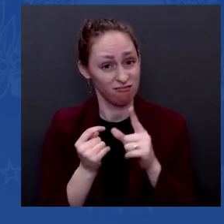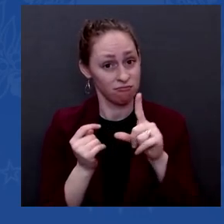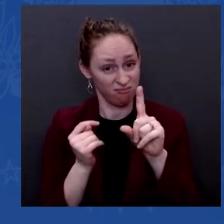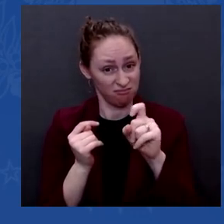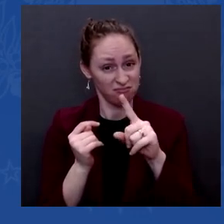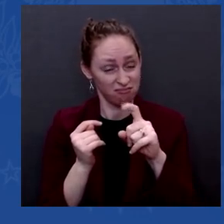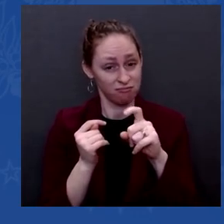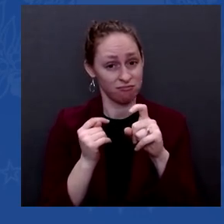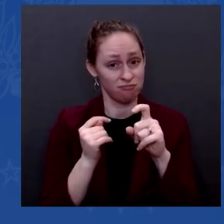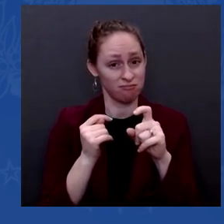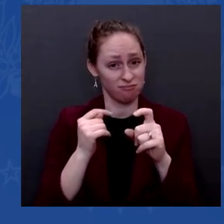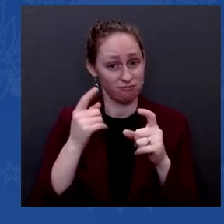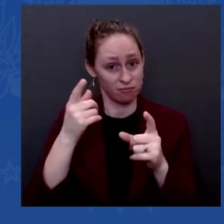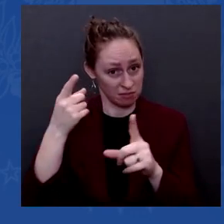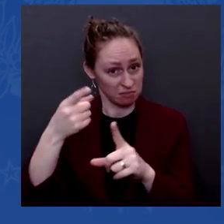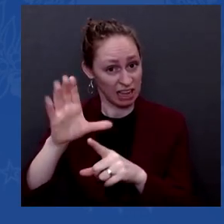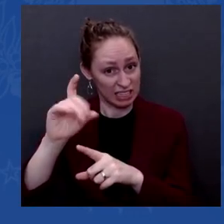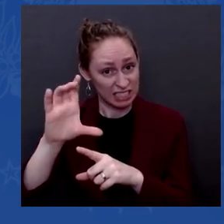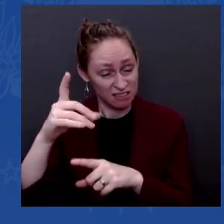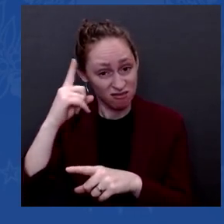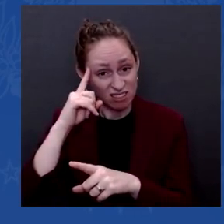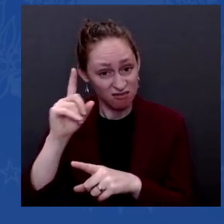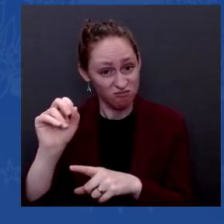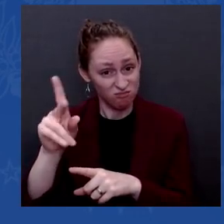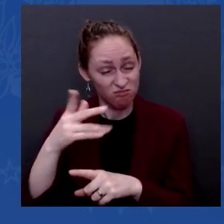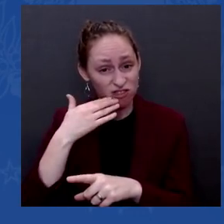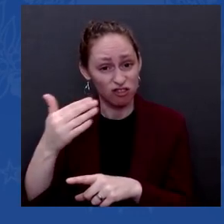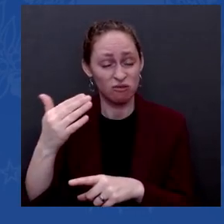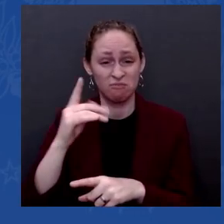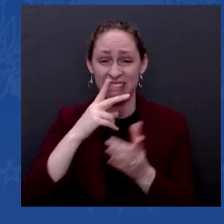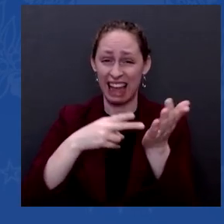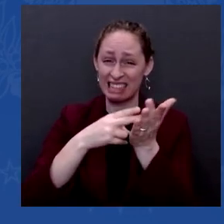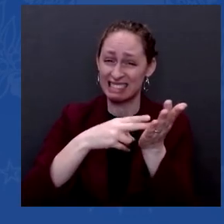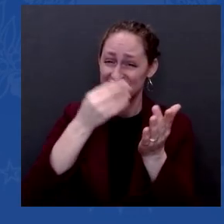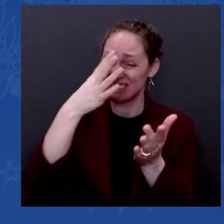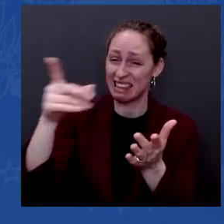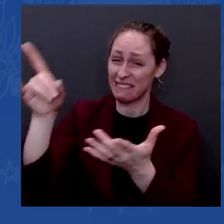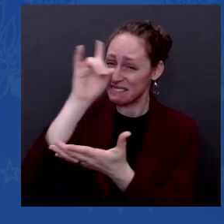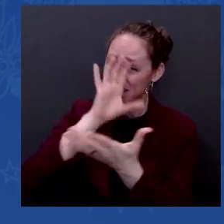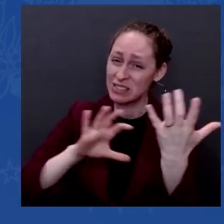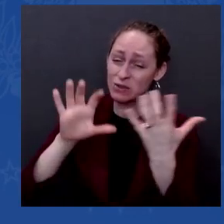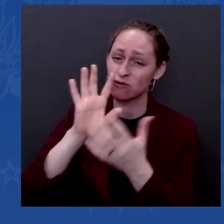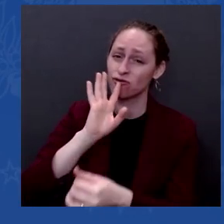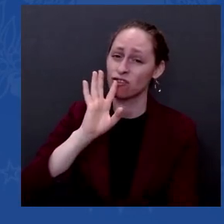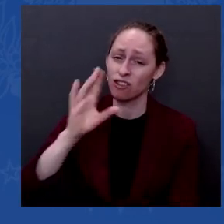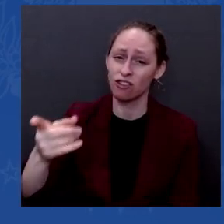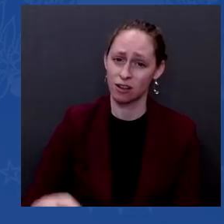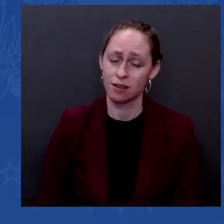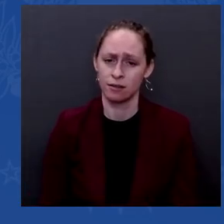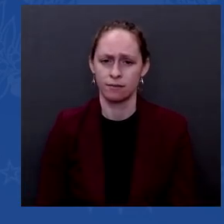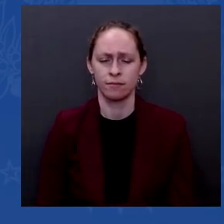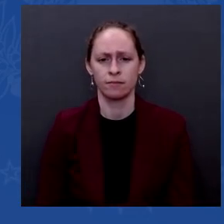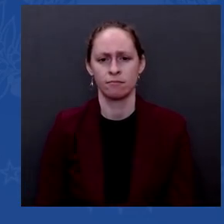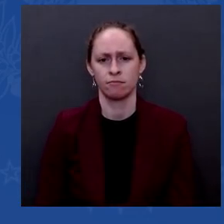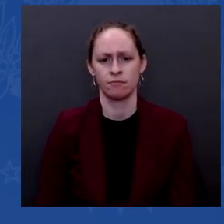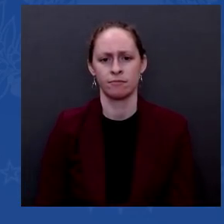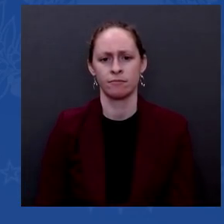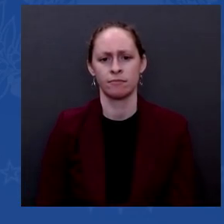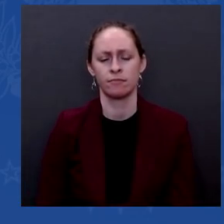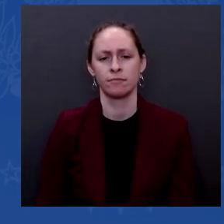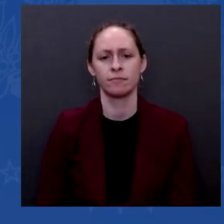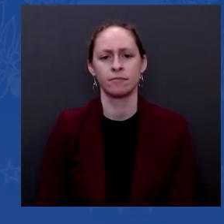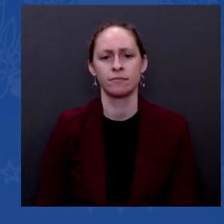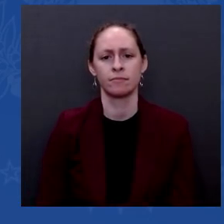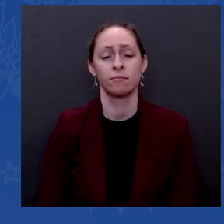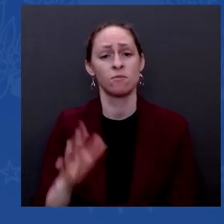all, the message is, to the extent they've been confusing, is because the scientists, they're learning more. They're learning more about what's needed and what's